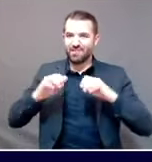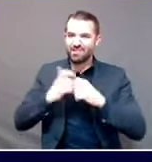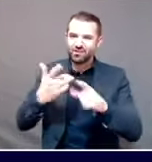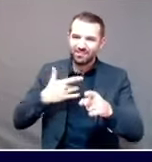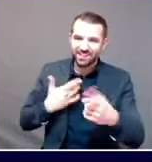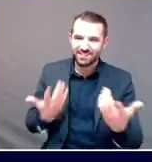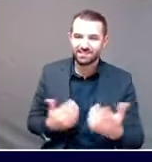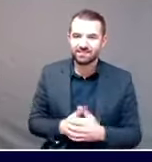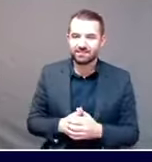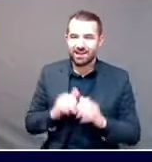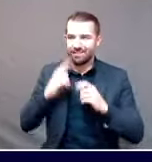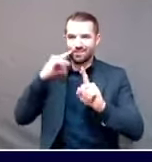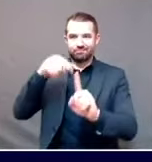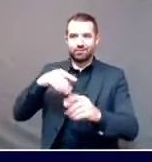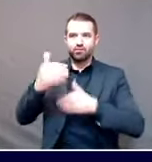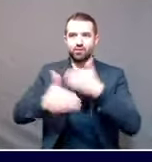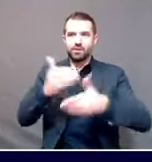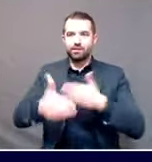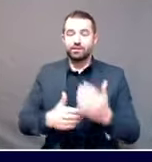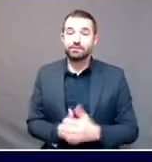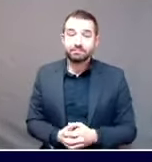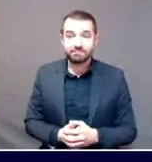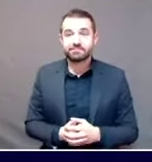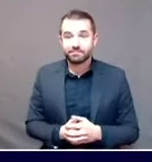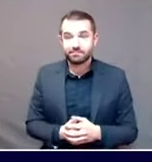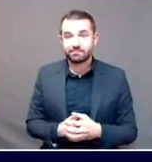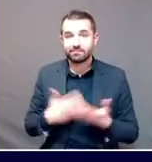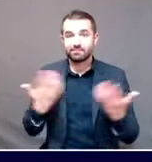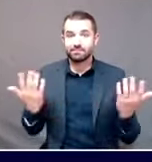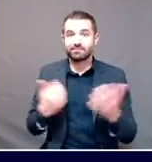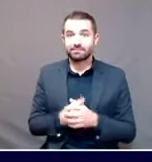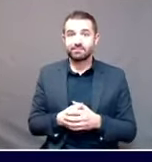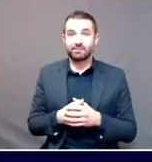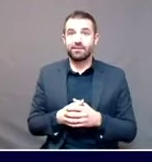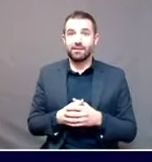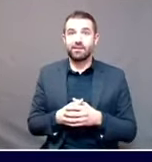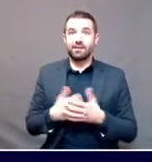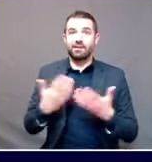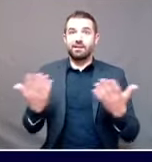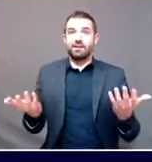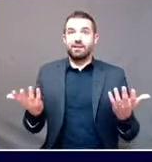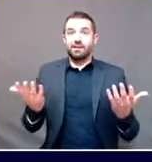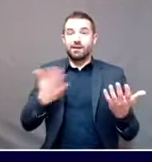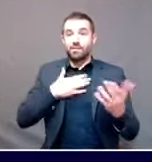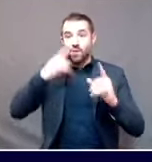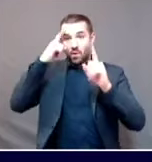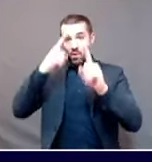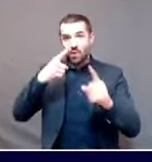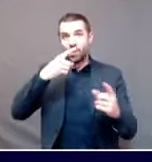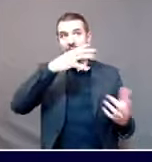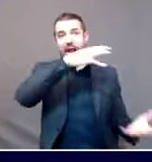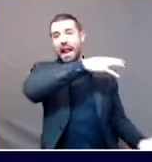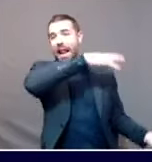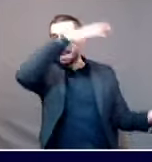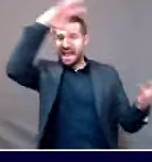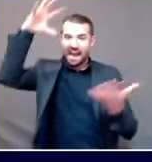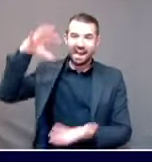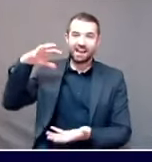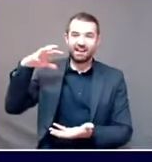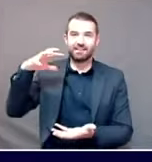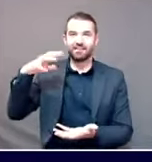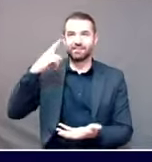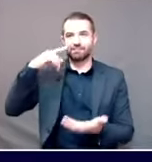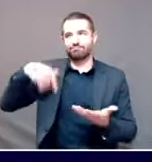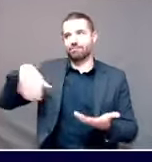feelings, uh, certainly, um, I, I wanted to try to get as much vaccine as soon as possible for everybody in Maine, but we